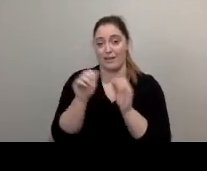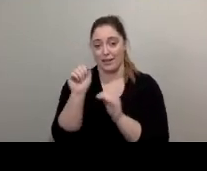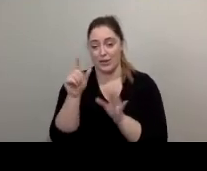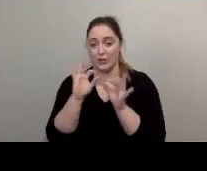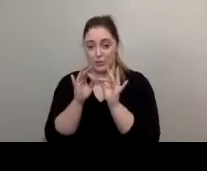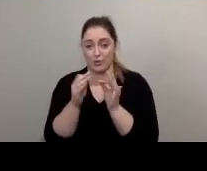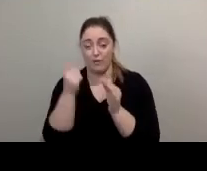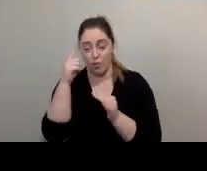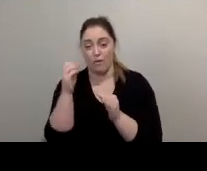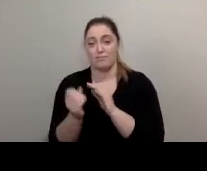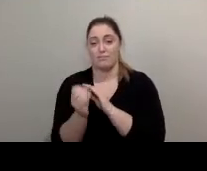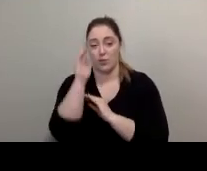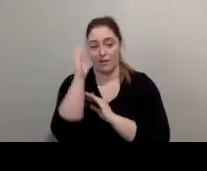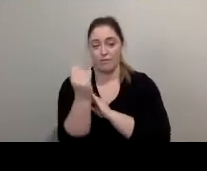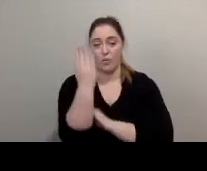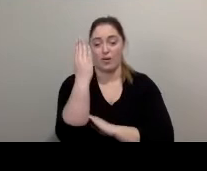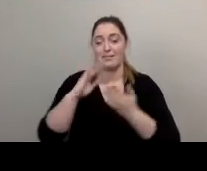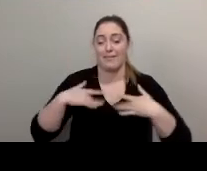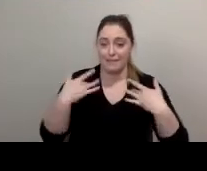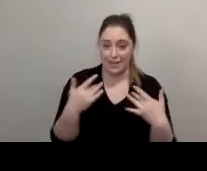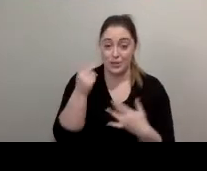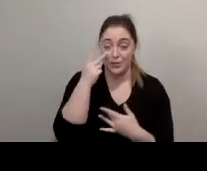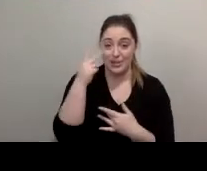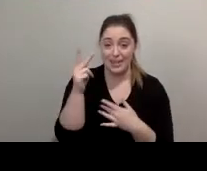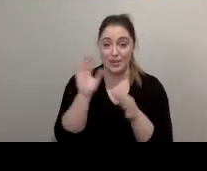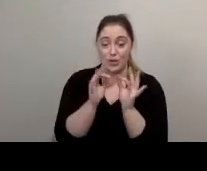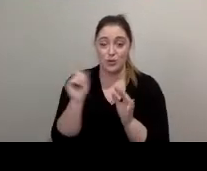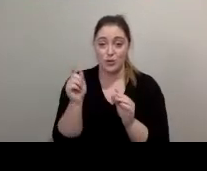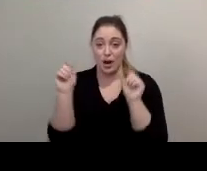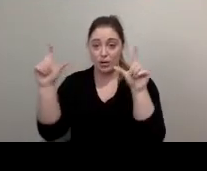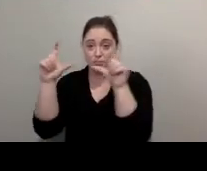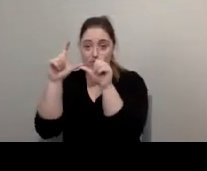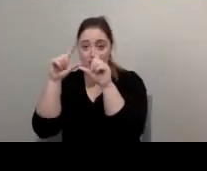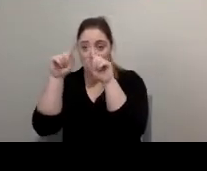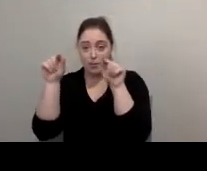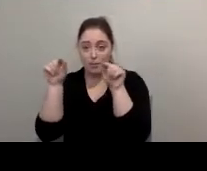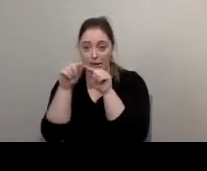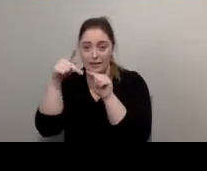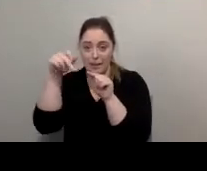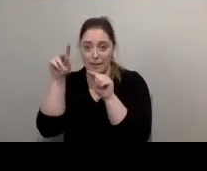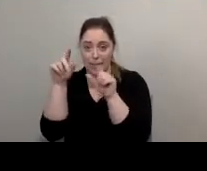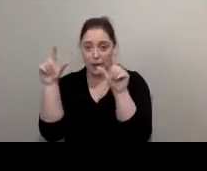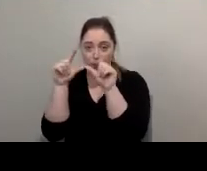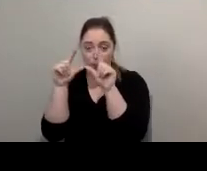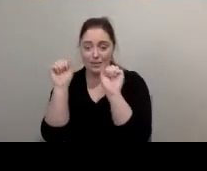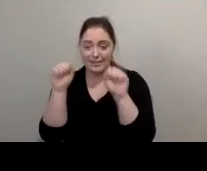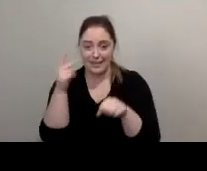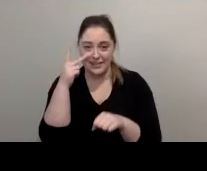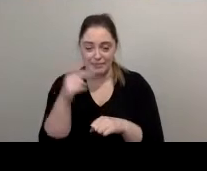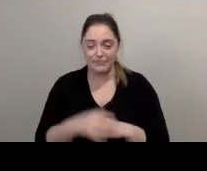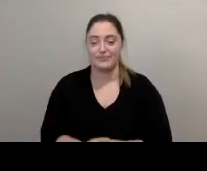morning events you'll see interpreters the video box is pinned to the main viewing option and today